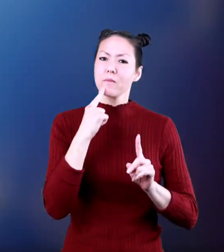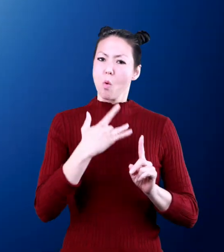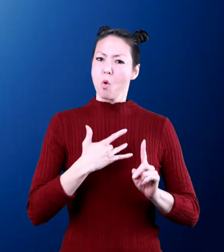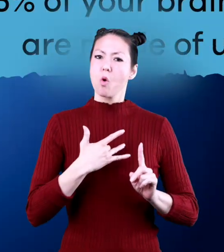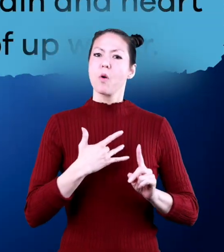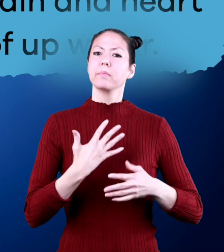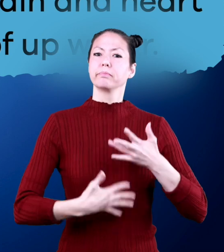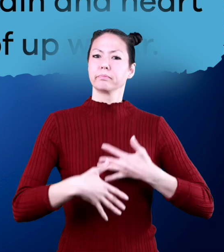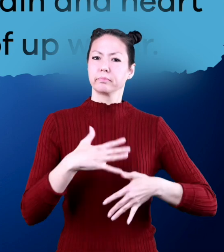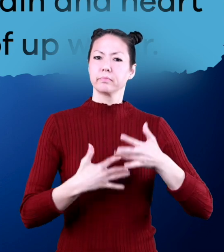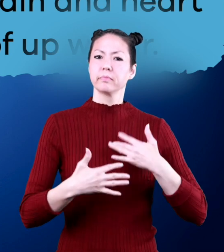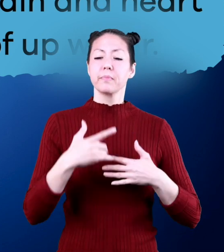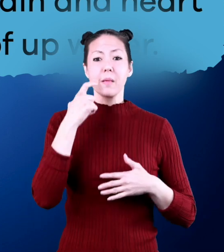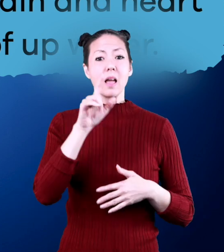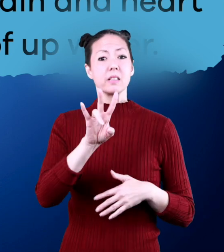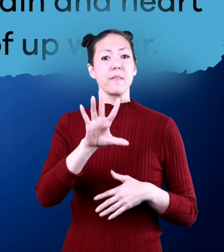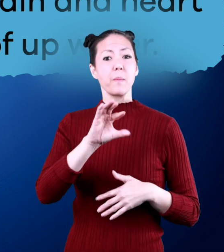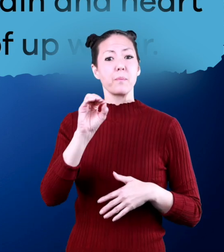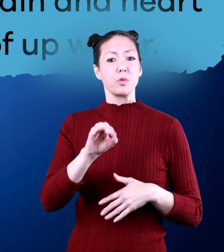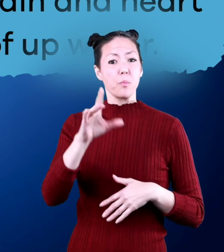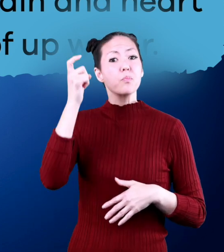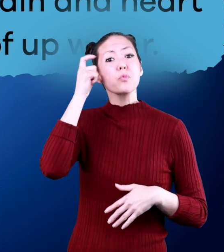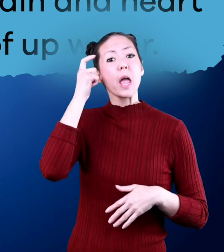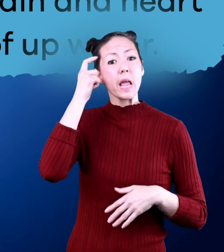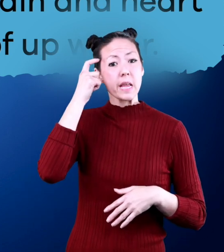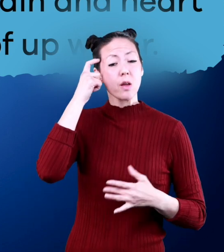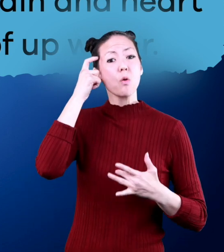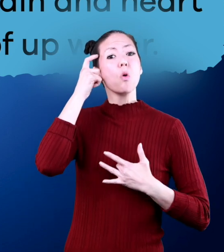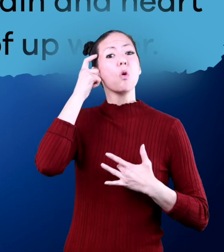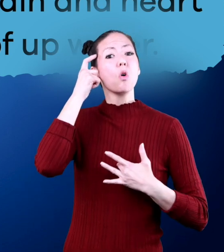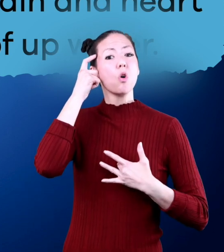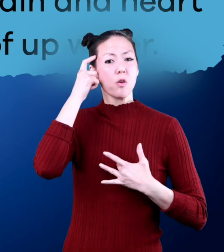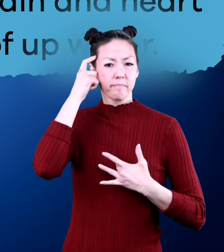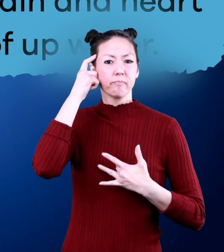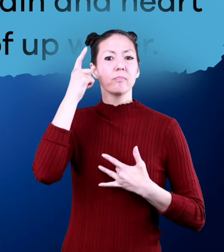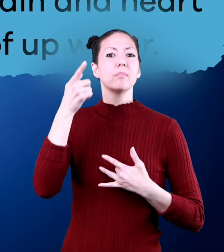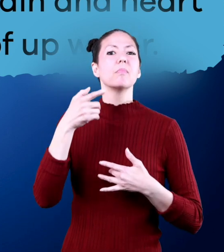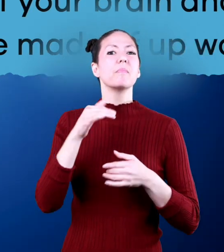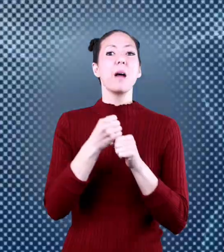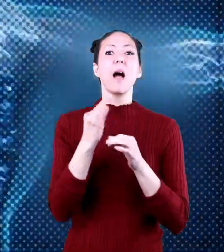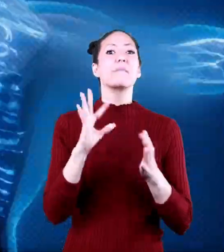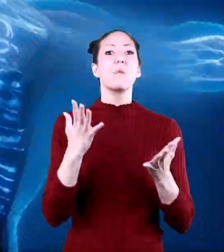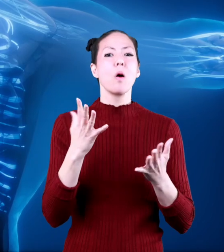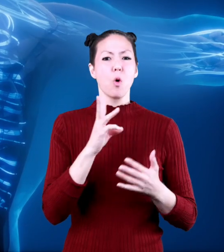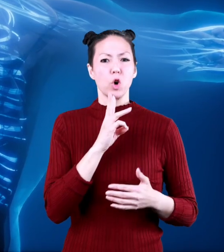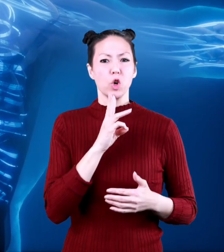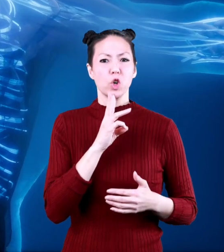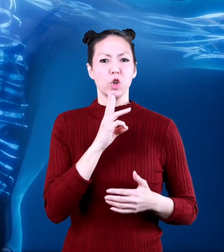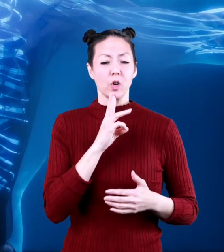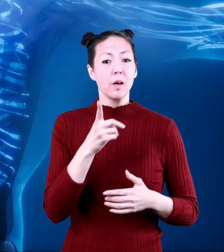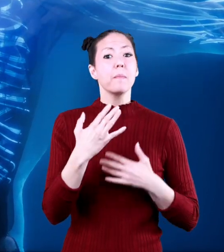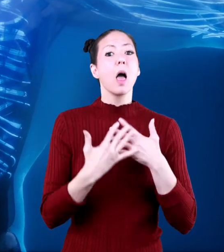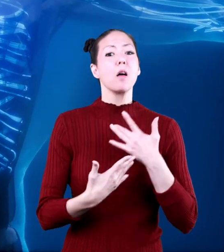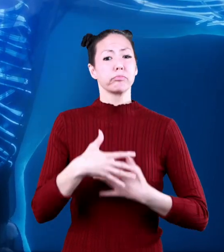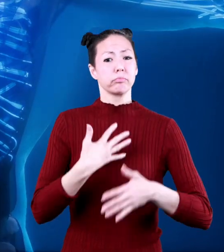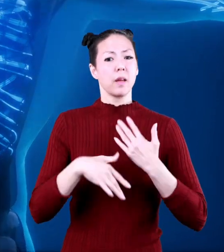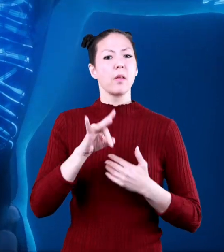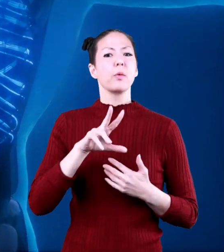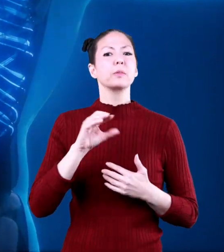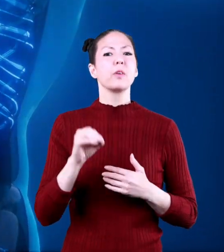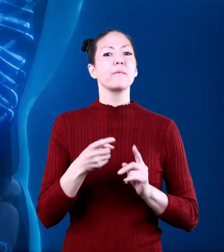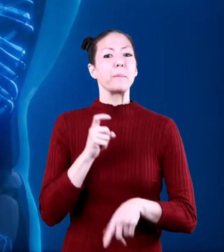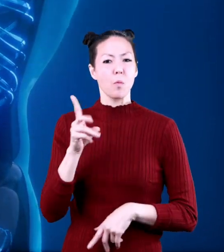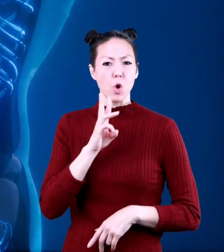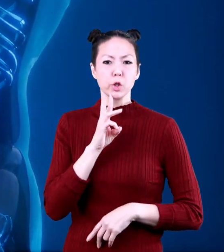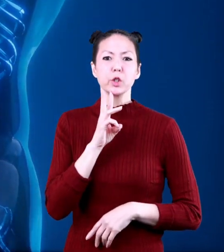this is because 75% of your brain and heart are made up of water and your blood is about 83